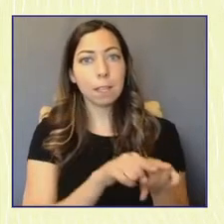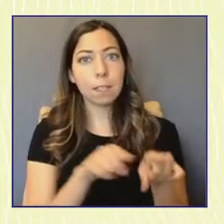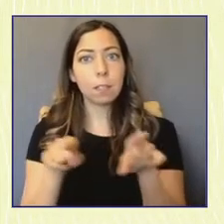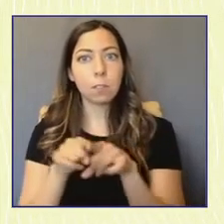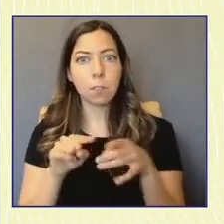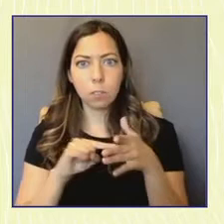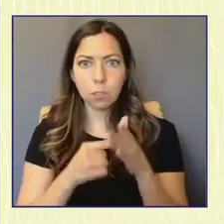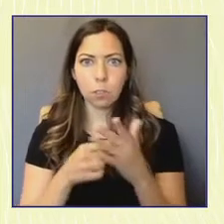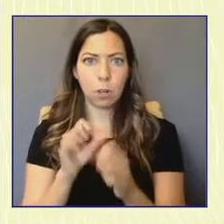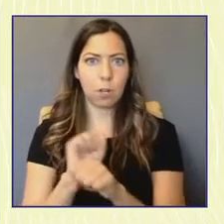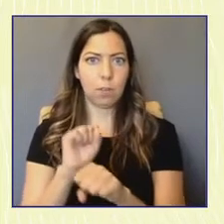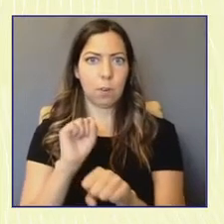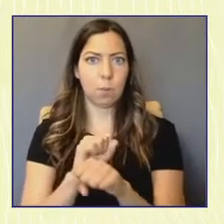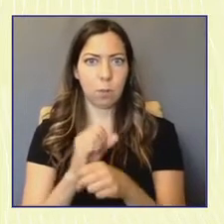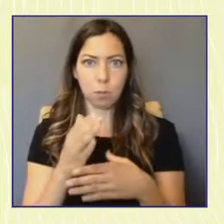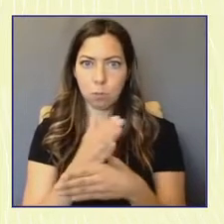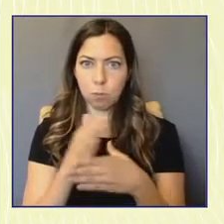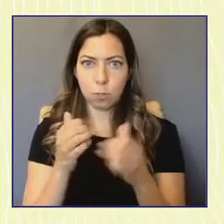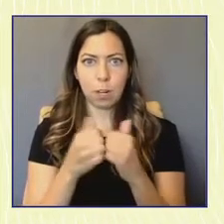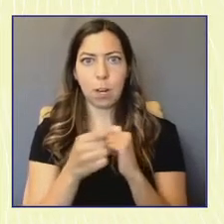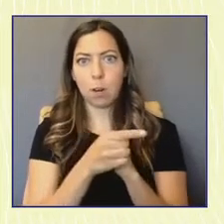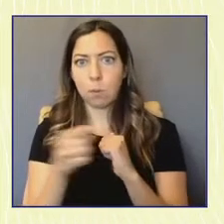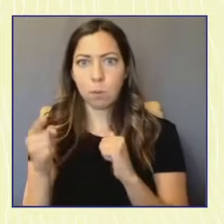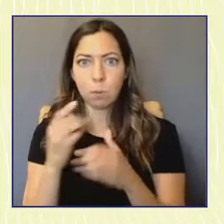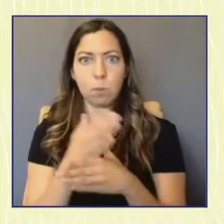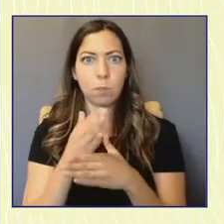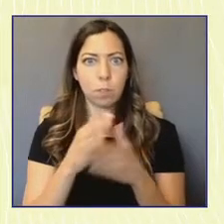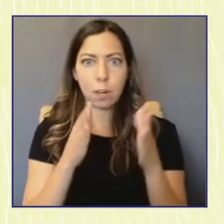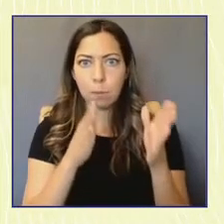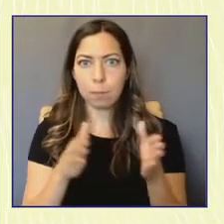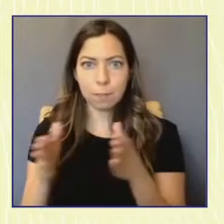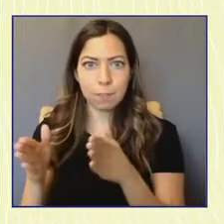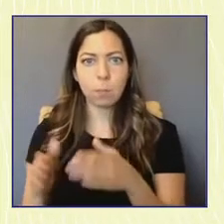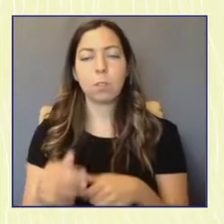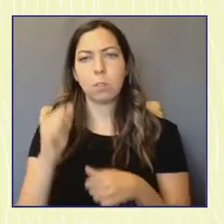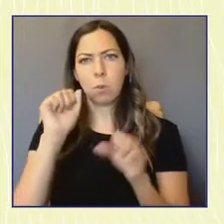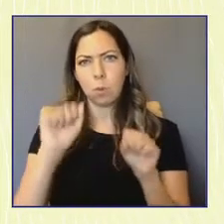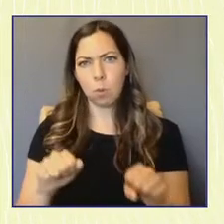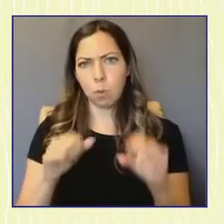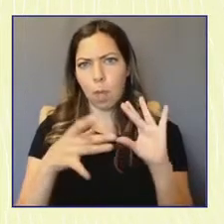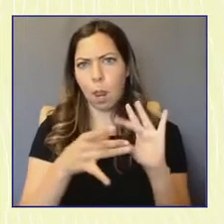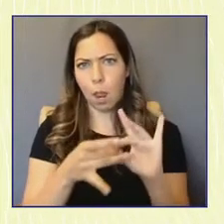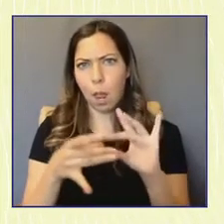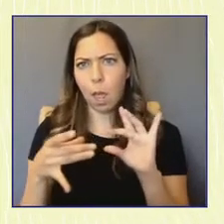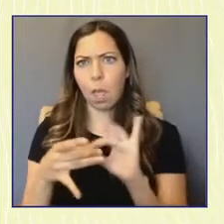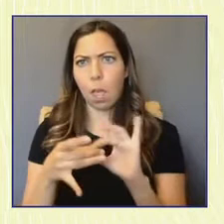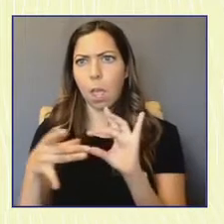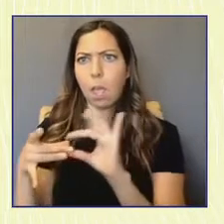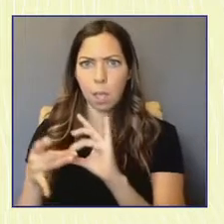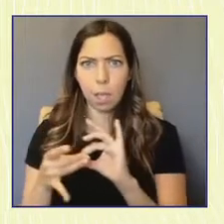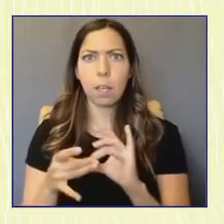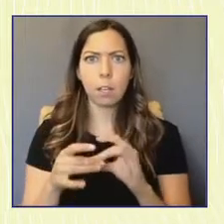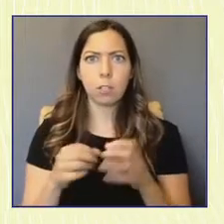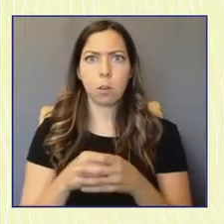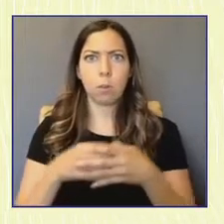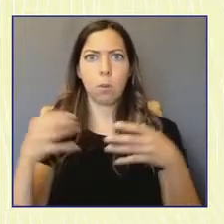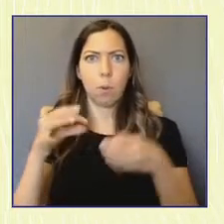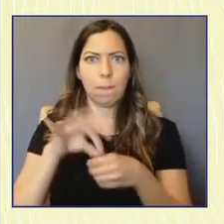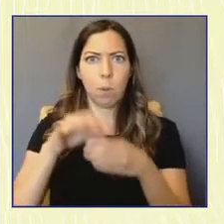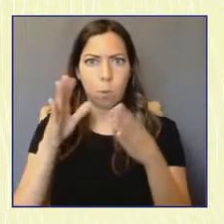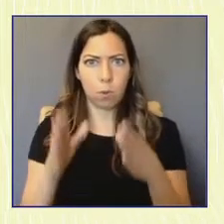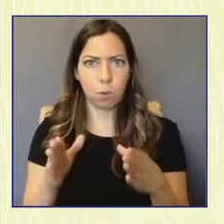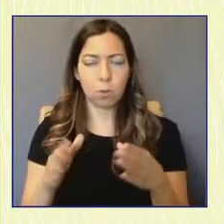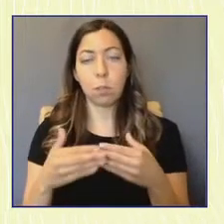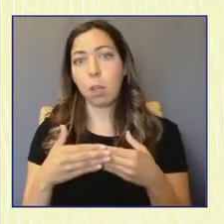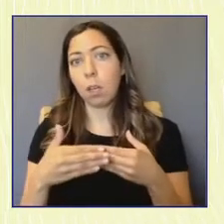framework and to help individuals and organizations make the kind of connections that we think this work requires. In the coming weeks, we'll also be sharing